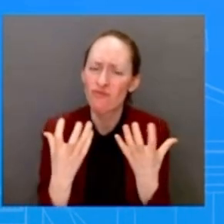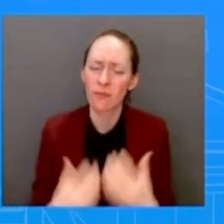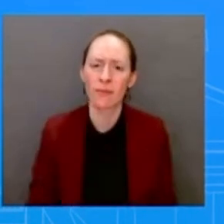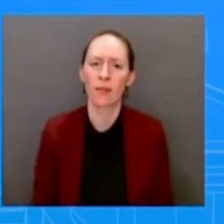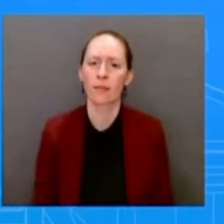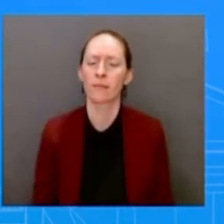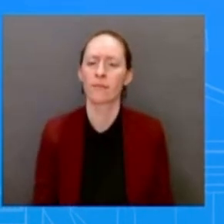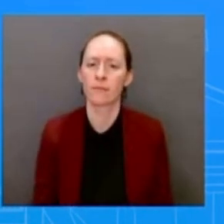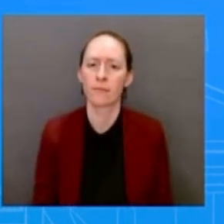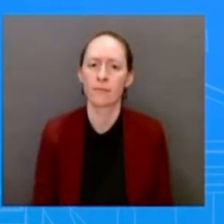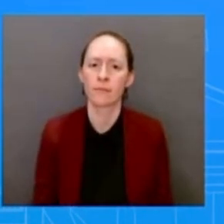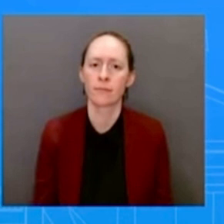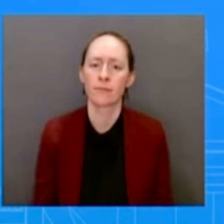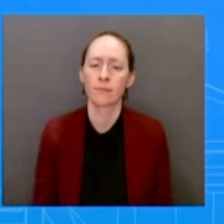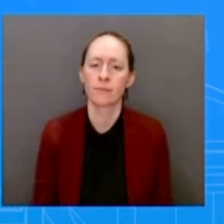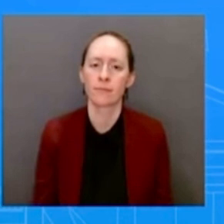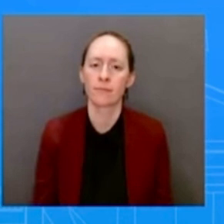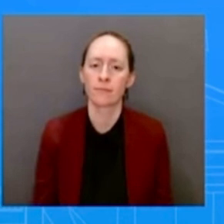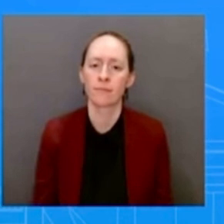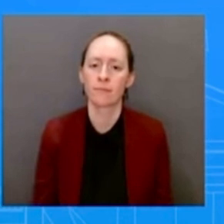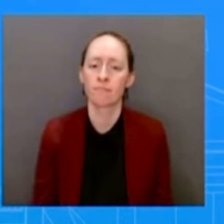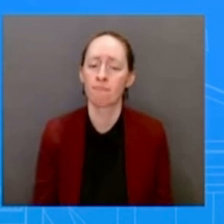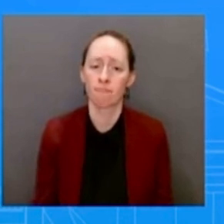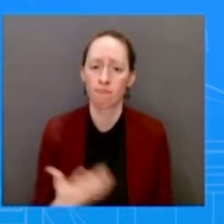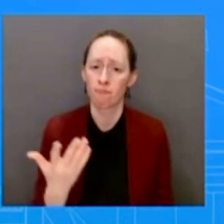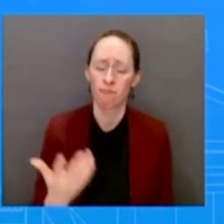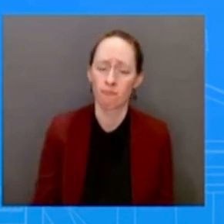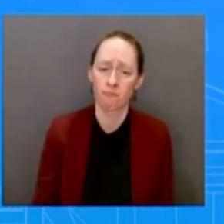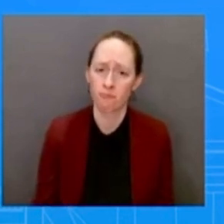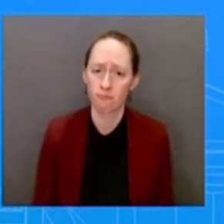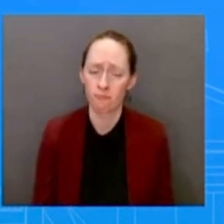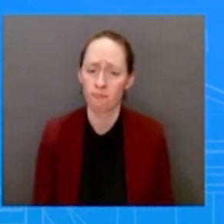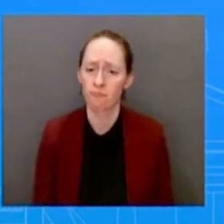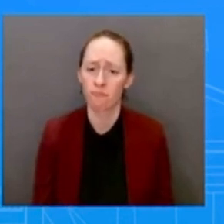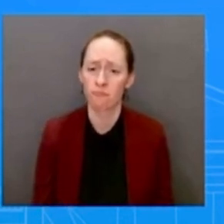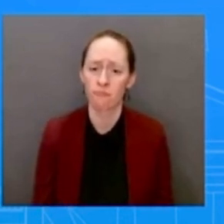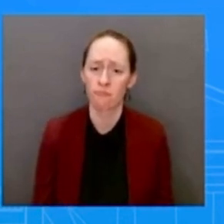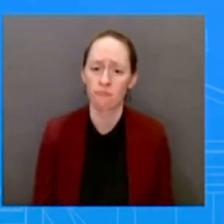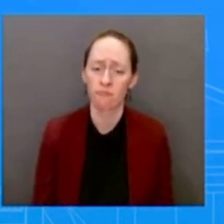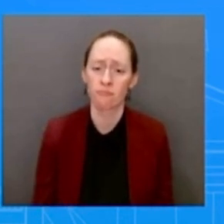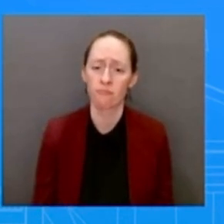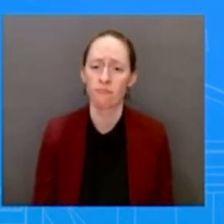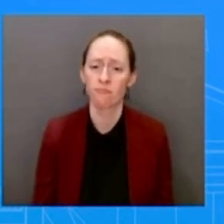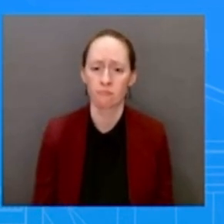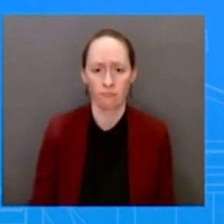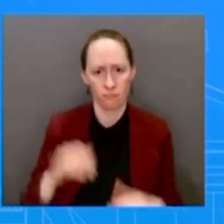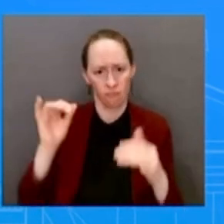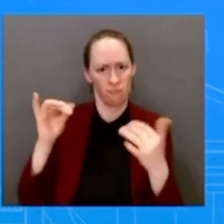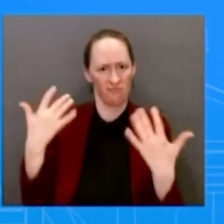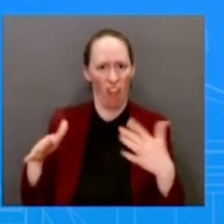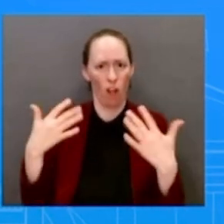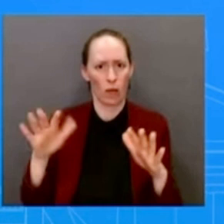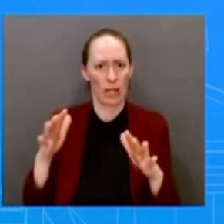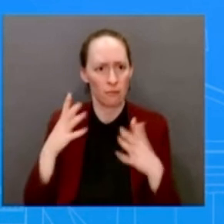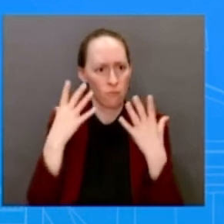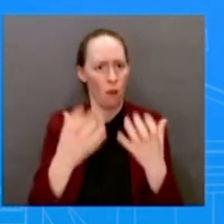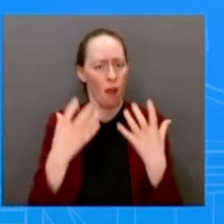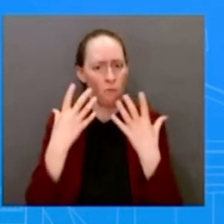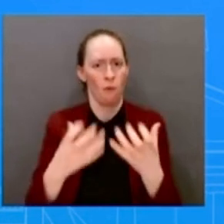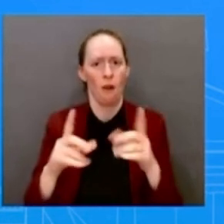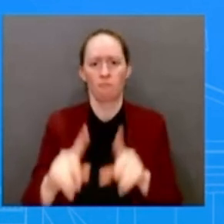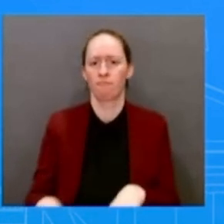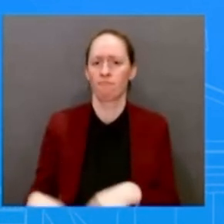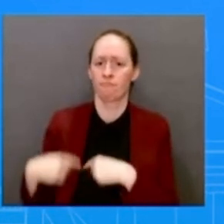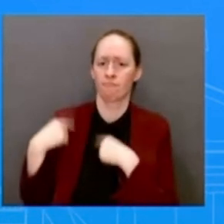past decades, making sure that D.C., you know, fighting for D.C. to become a state. And we actually say in the SAP